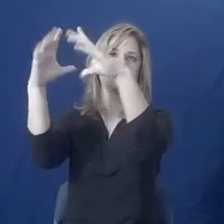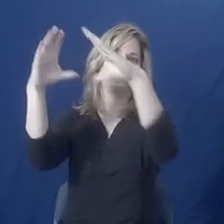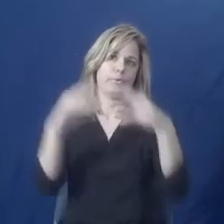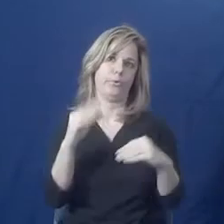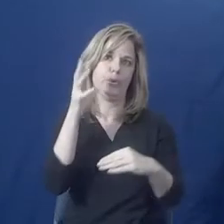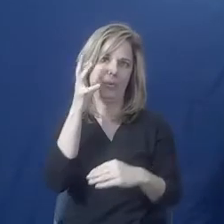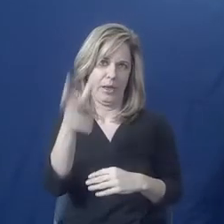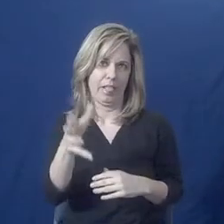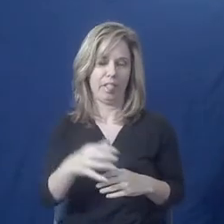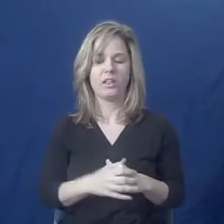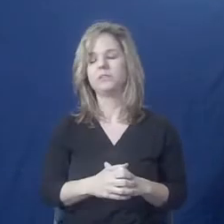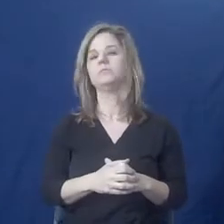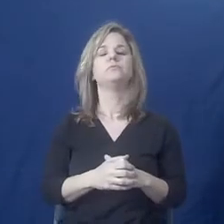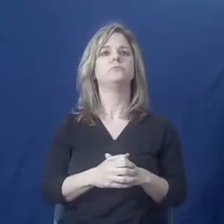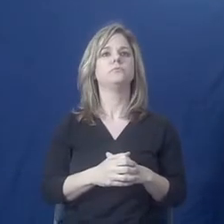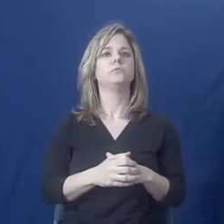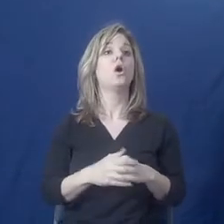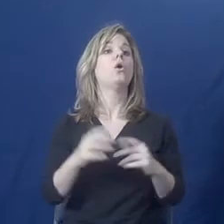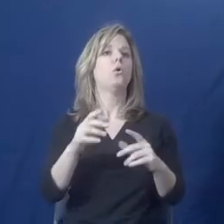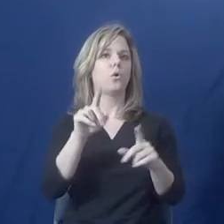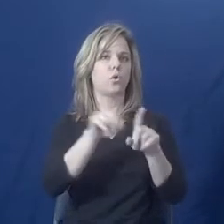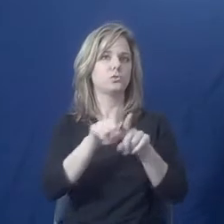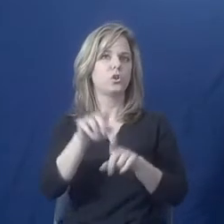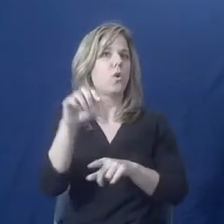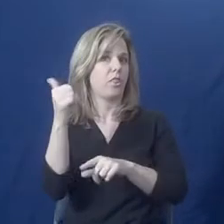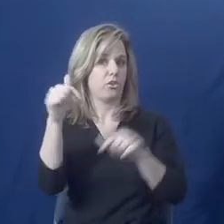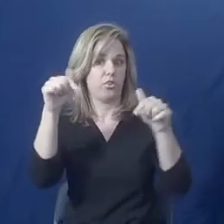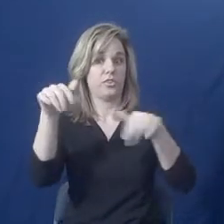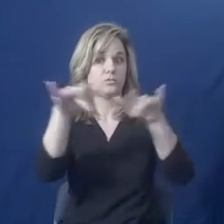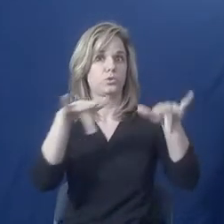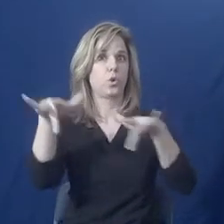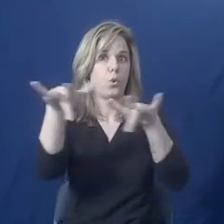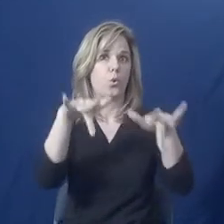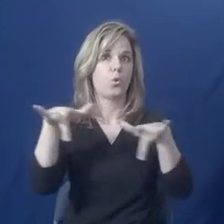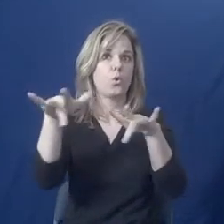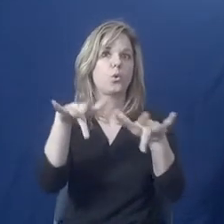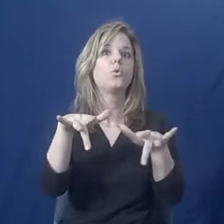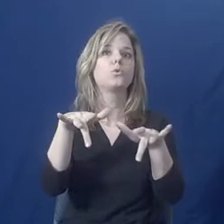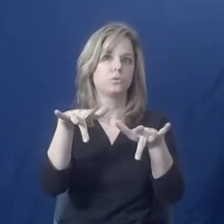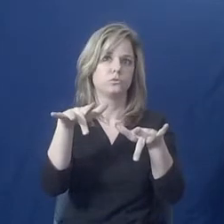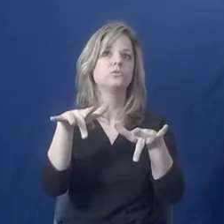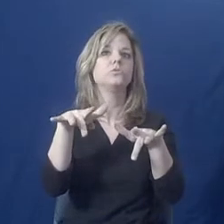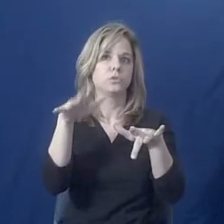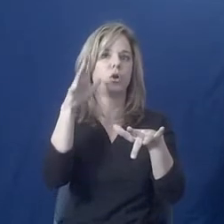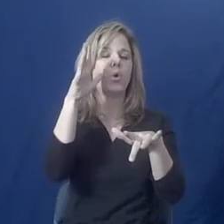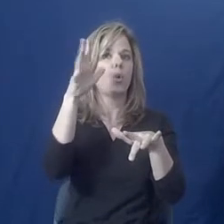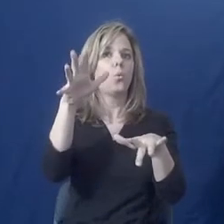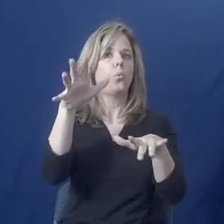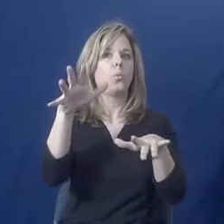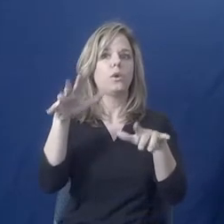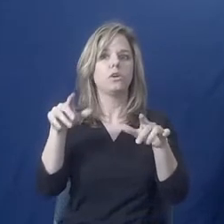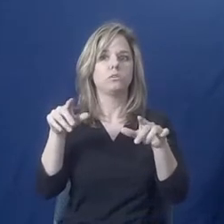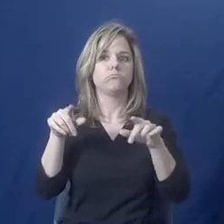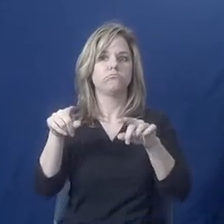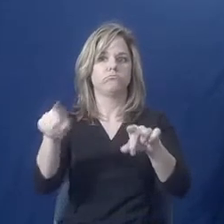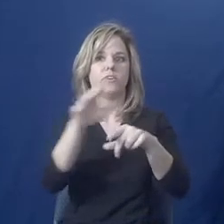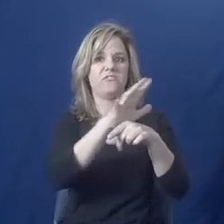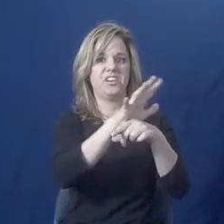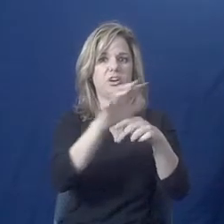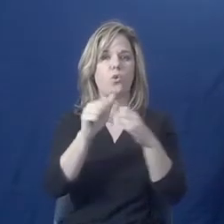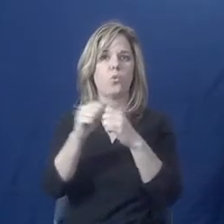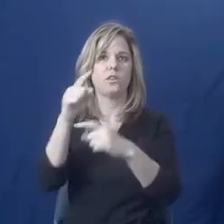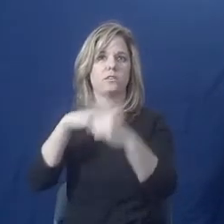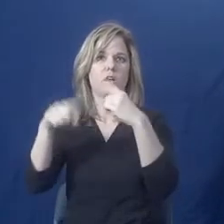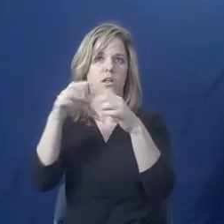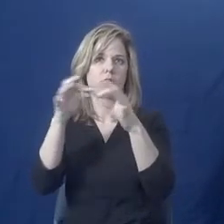exit the entire web page. The other thing is we are recording this session, and it will be posted along with a sign